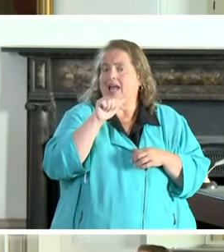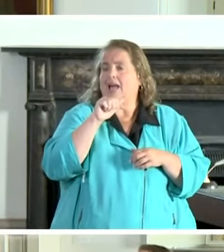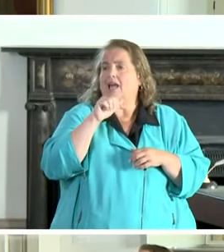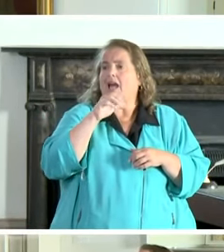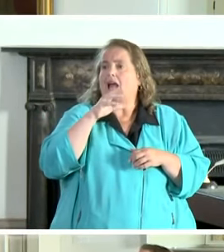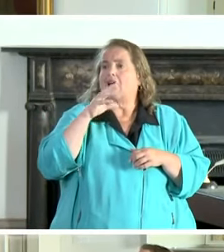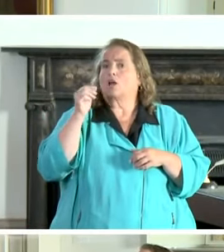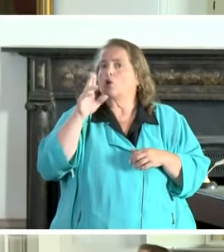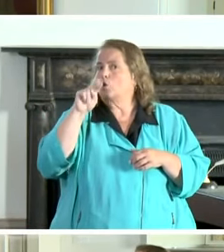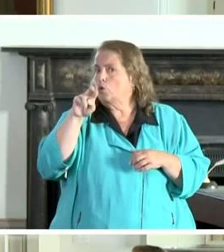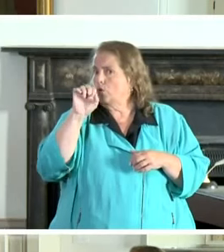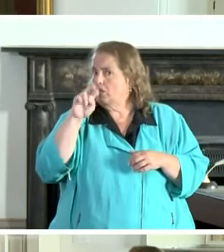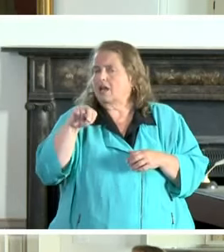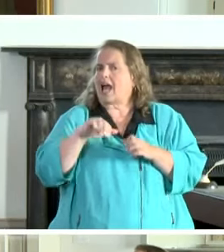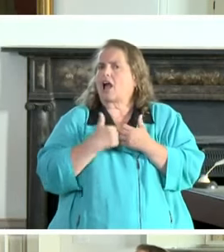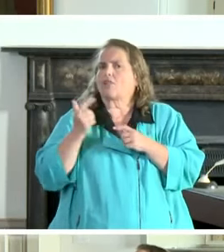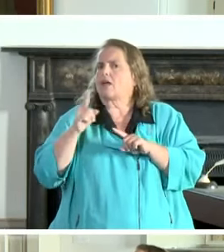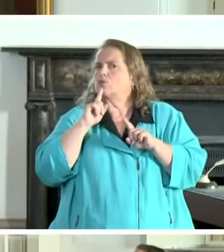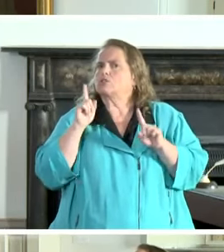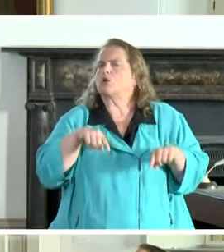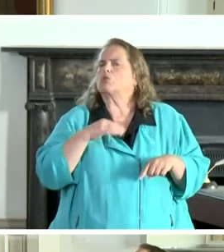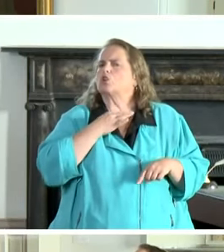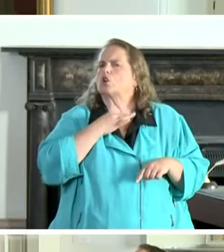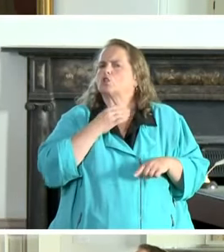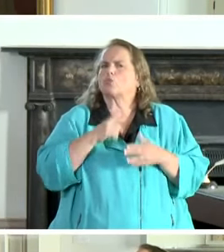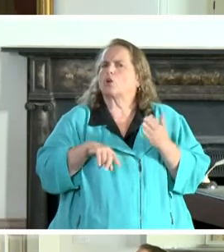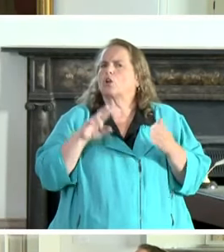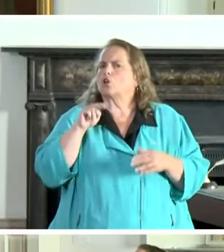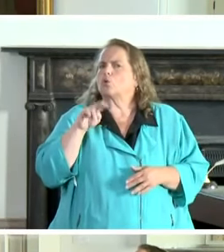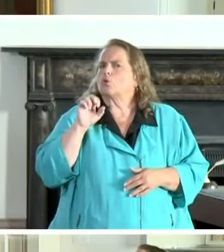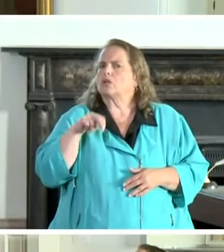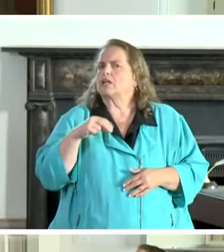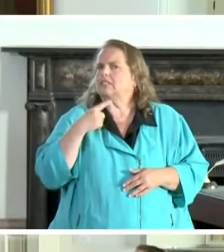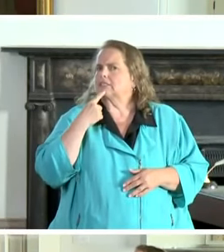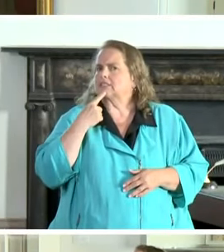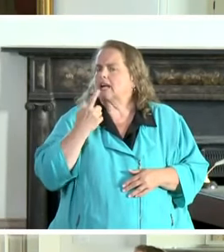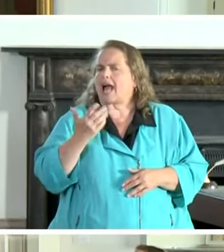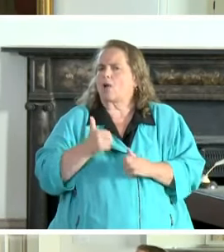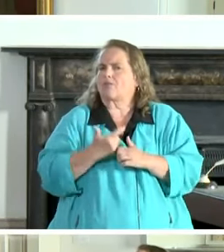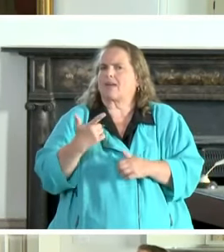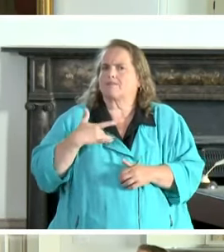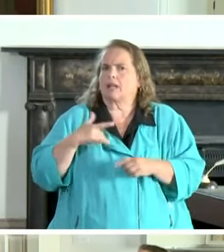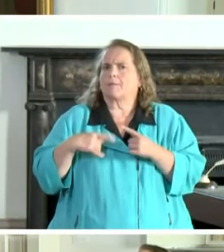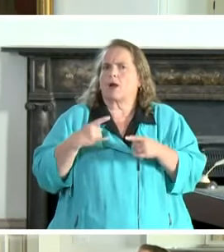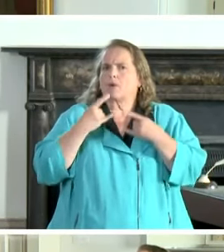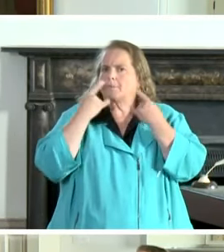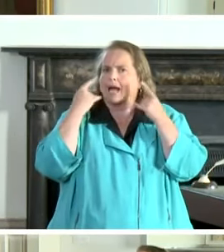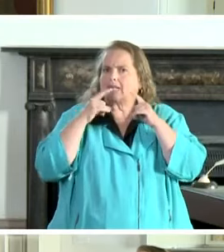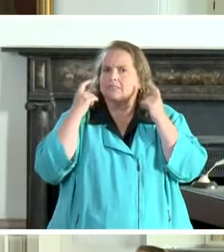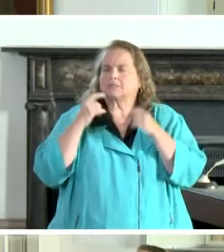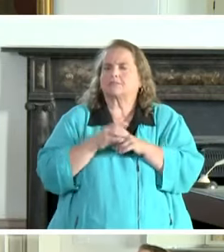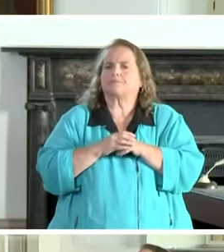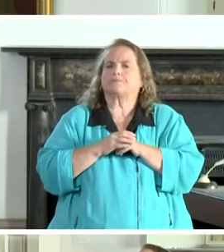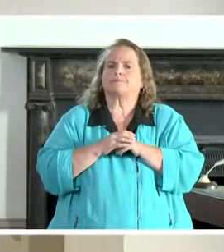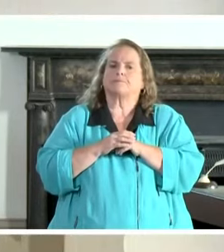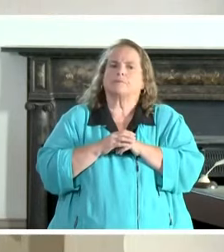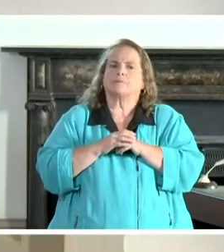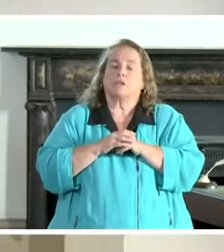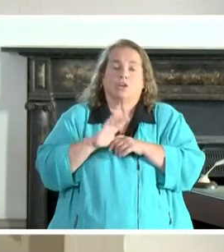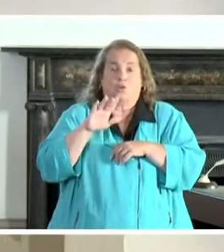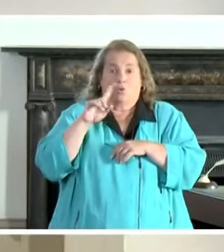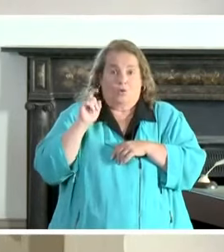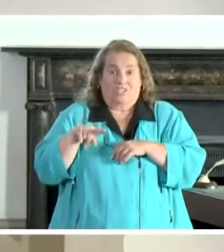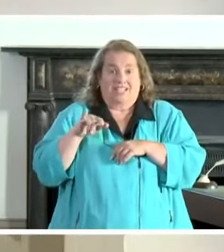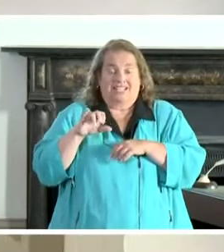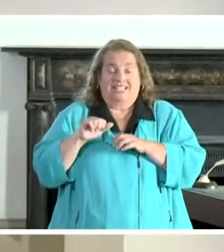and how they may respond to this. I'm curious whether the community may or may not feel about that. Well, you know, the question is